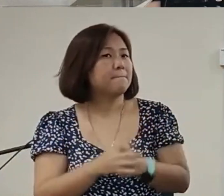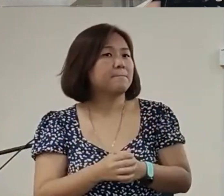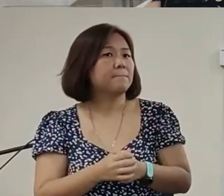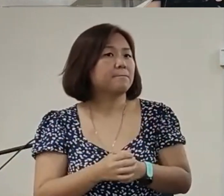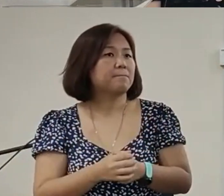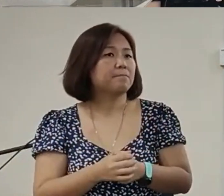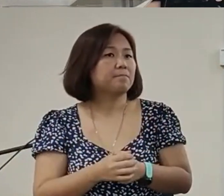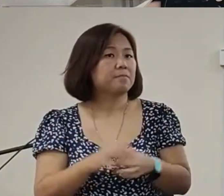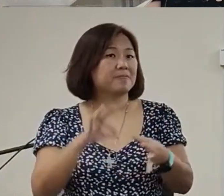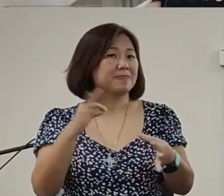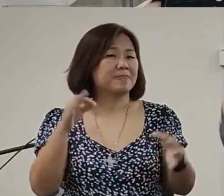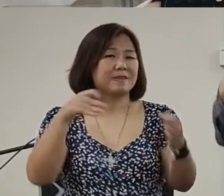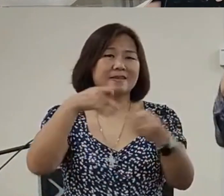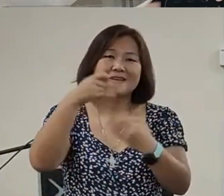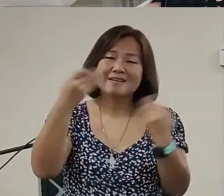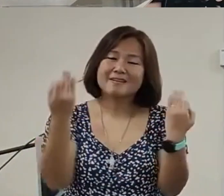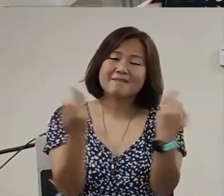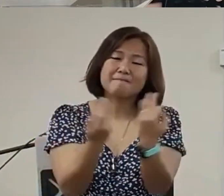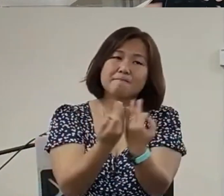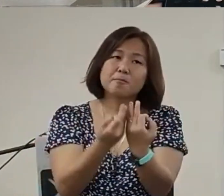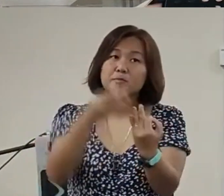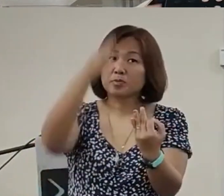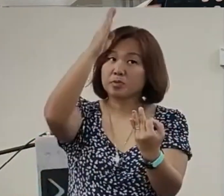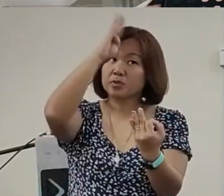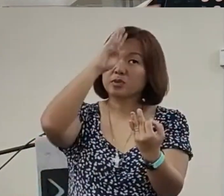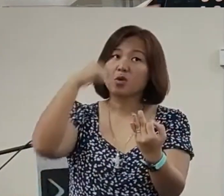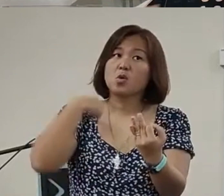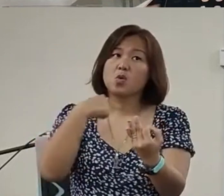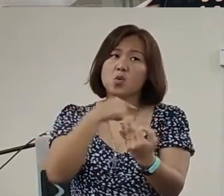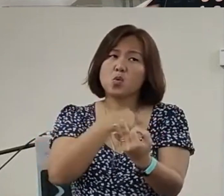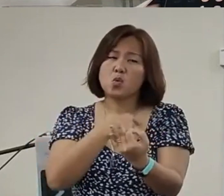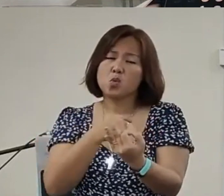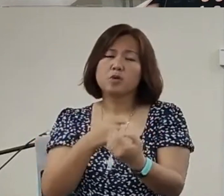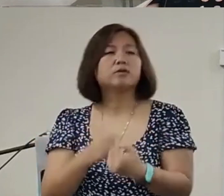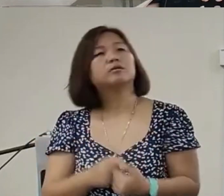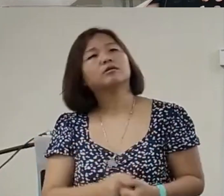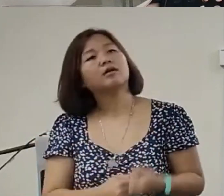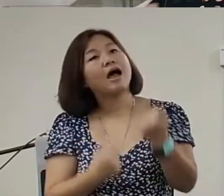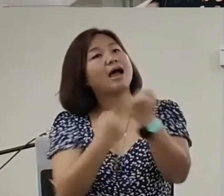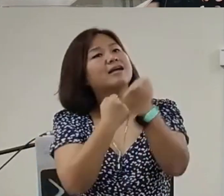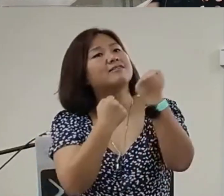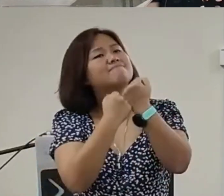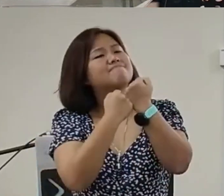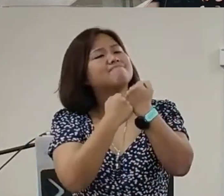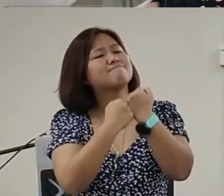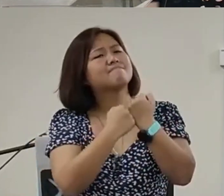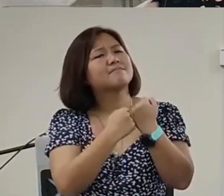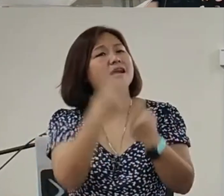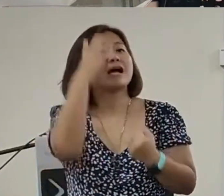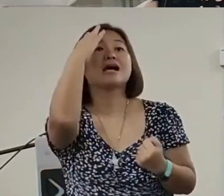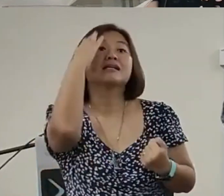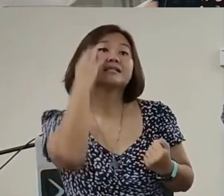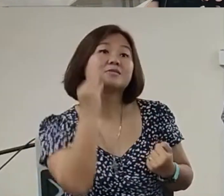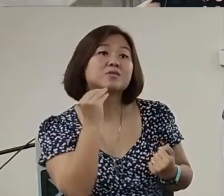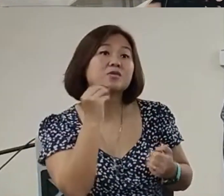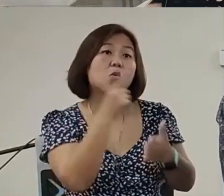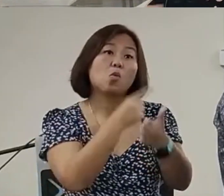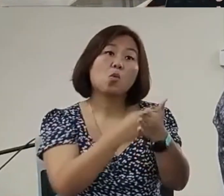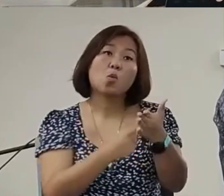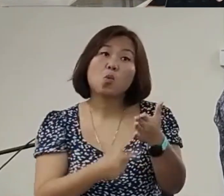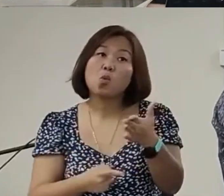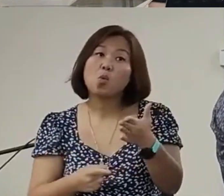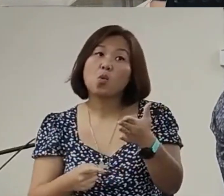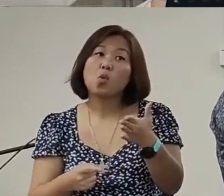spiritual family as a family of God we are to edify one another and we can experience what it means to